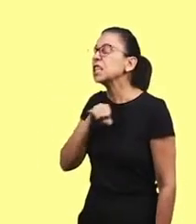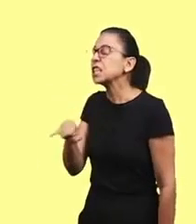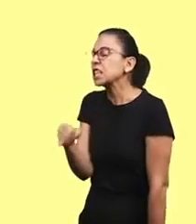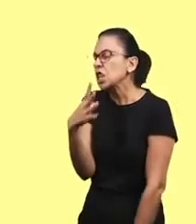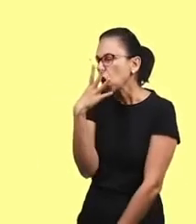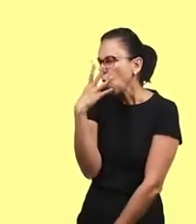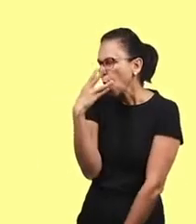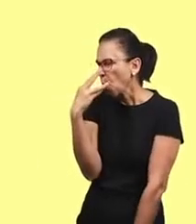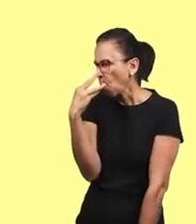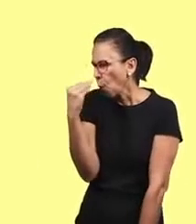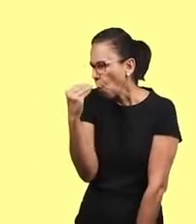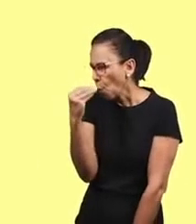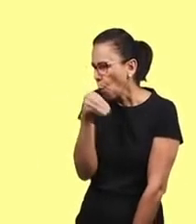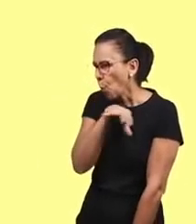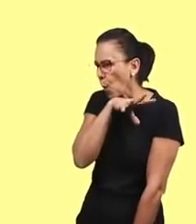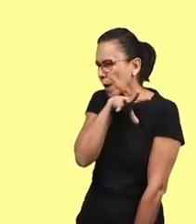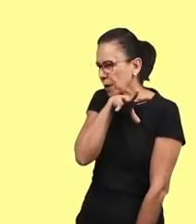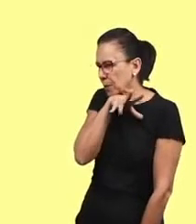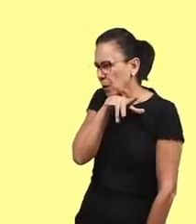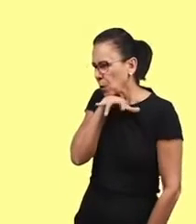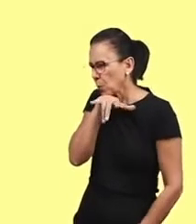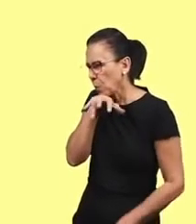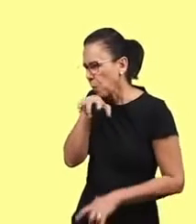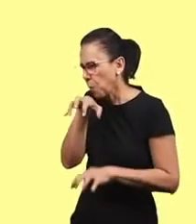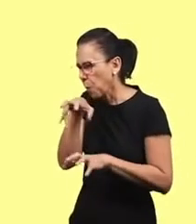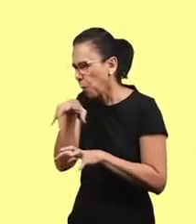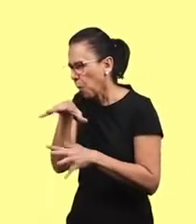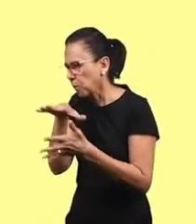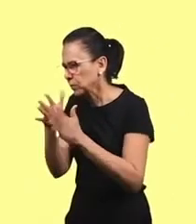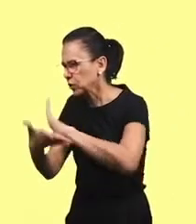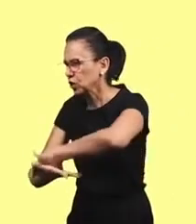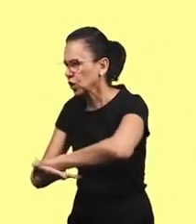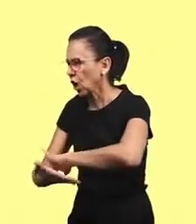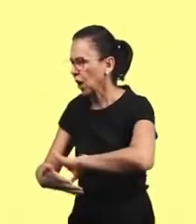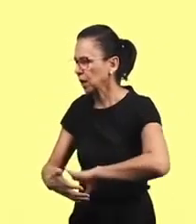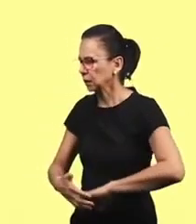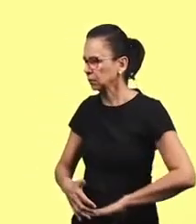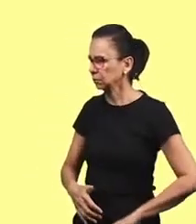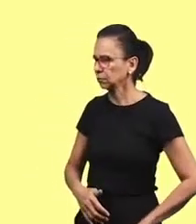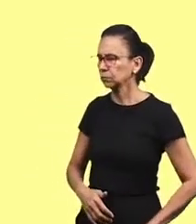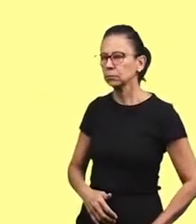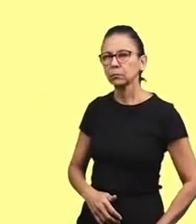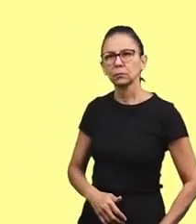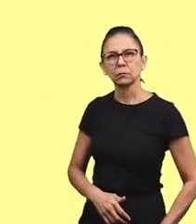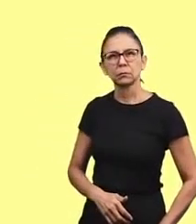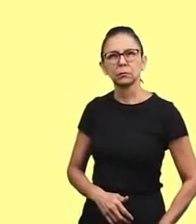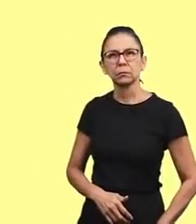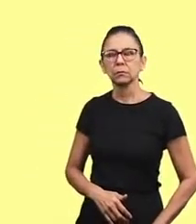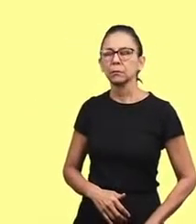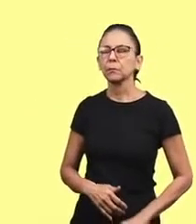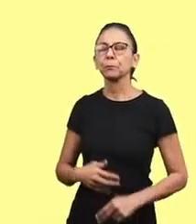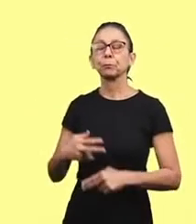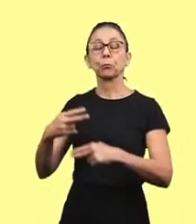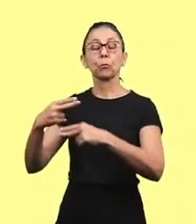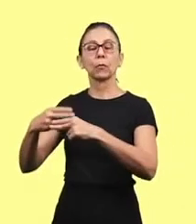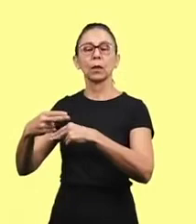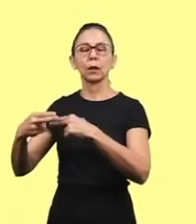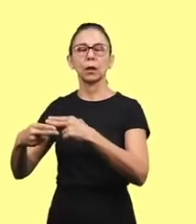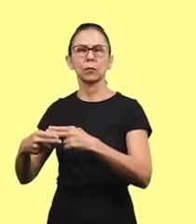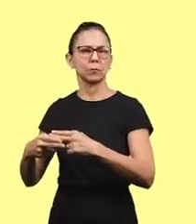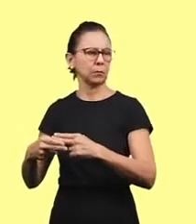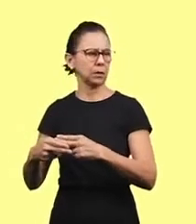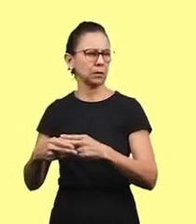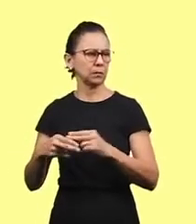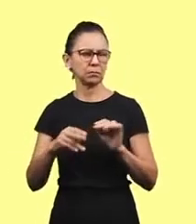if a fox walks by it'll destroy the walls they faced many